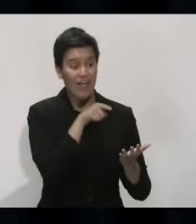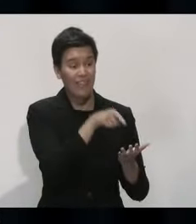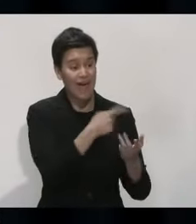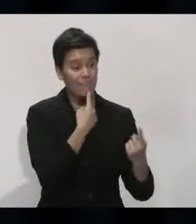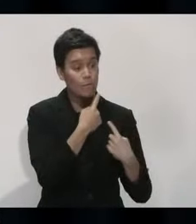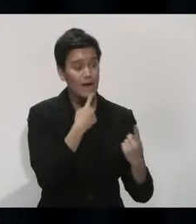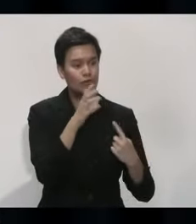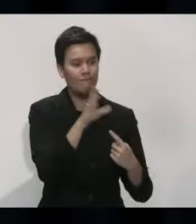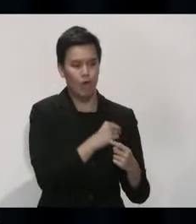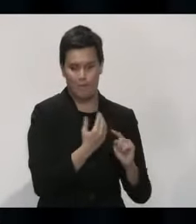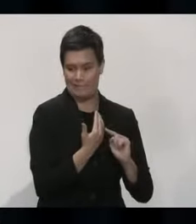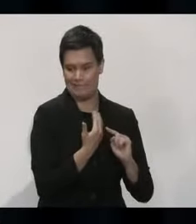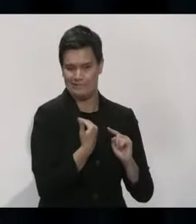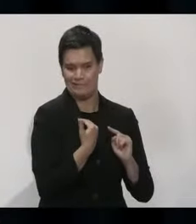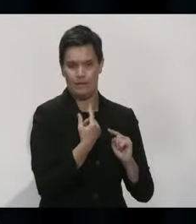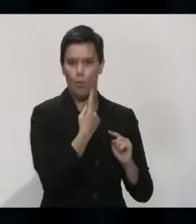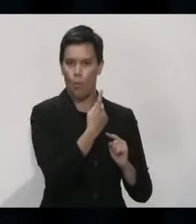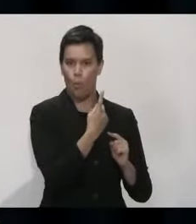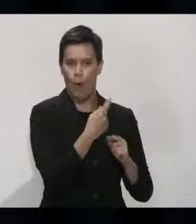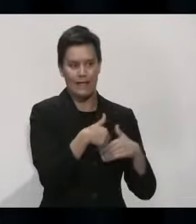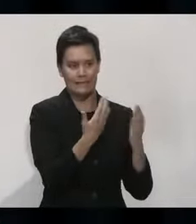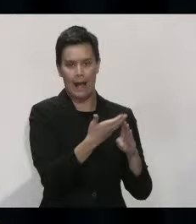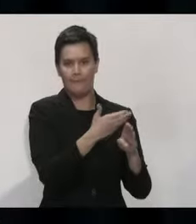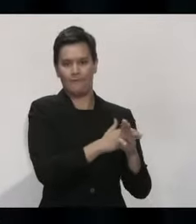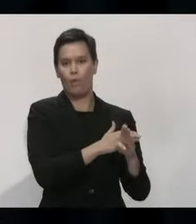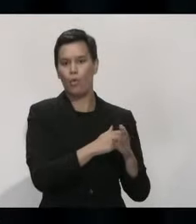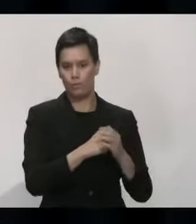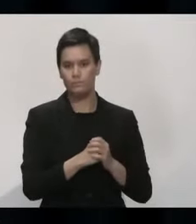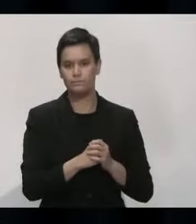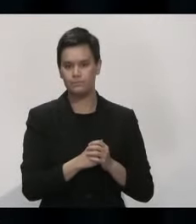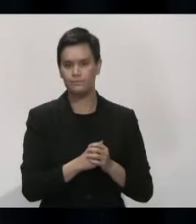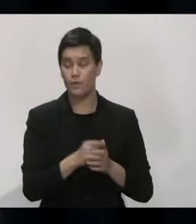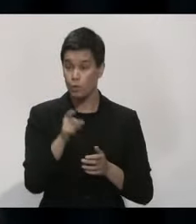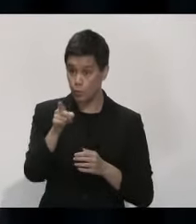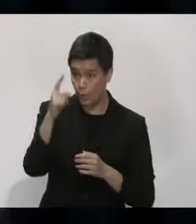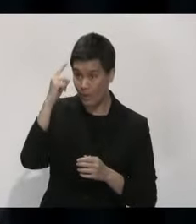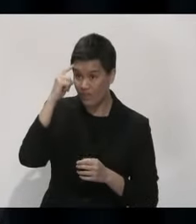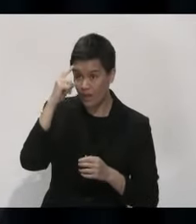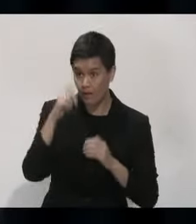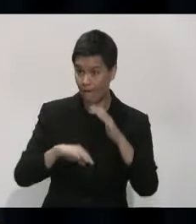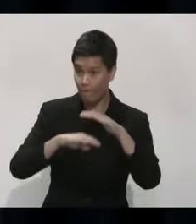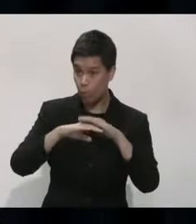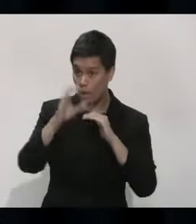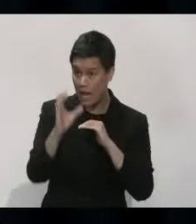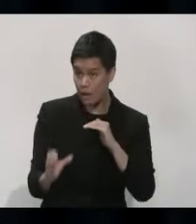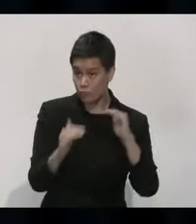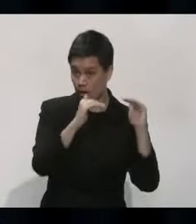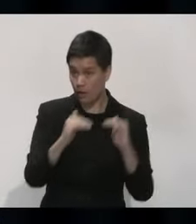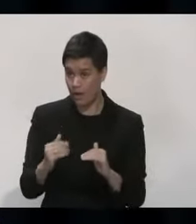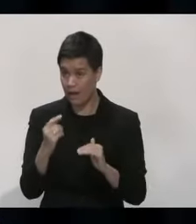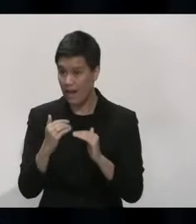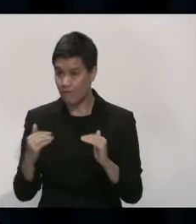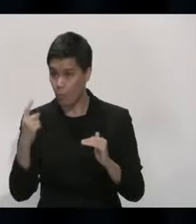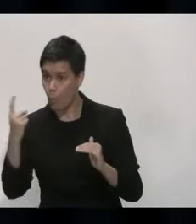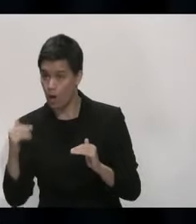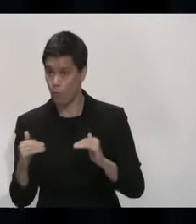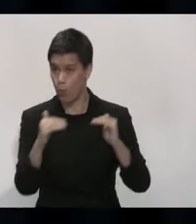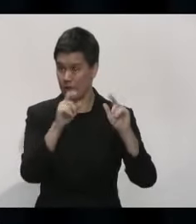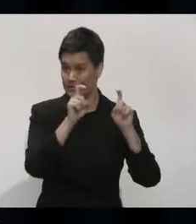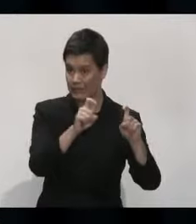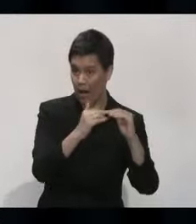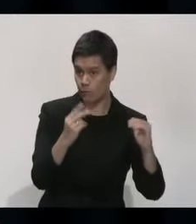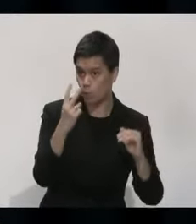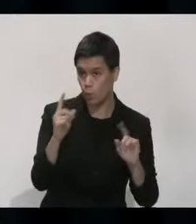go to a full level two and then the whole country move to level one? Is that the thinking at the moment? Given the rationale around it? We've not made those decisions yet. So